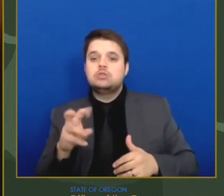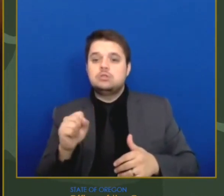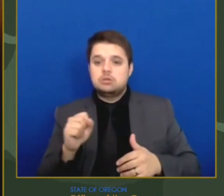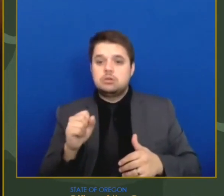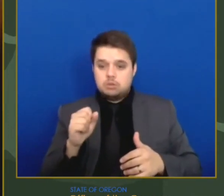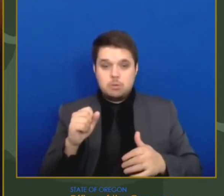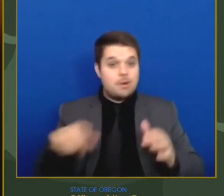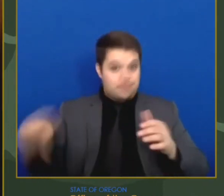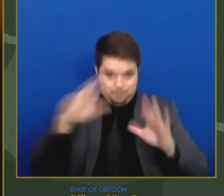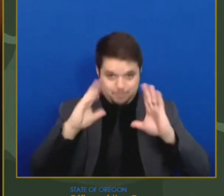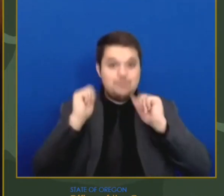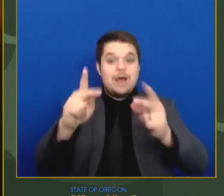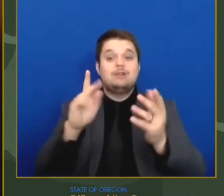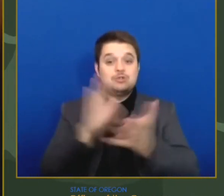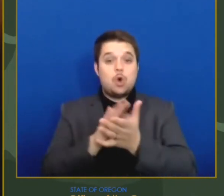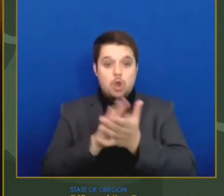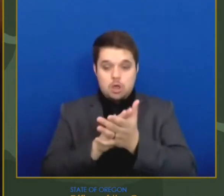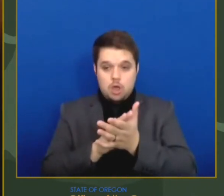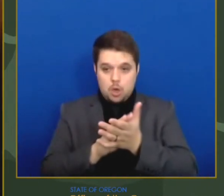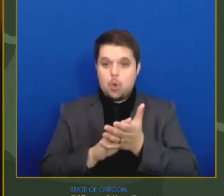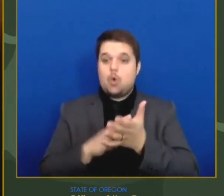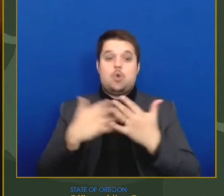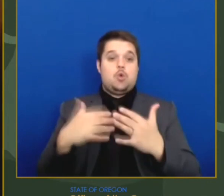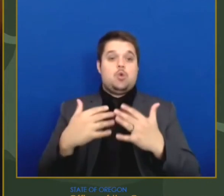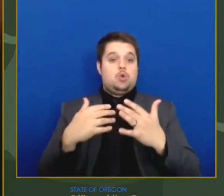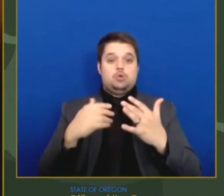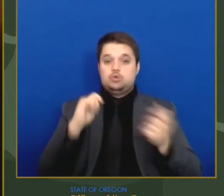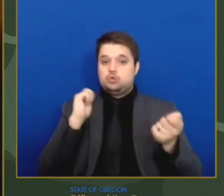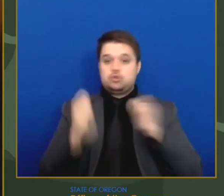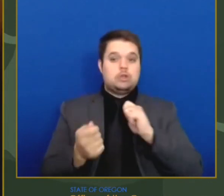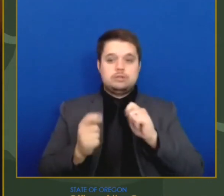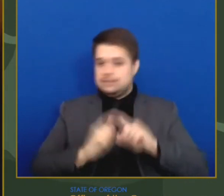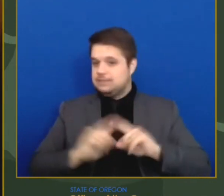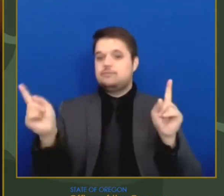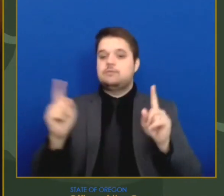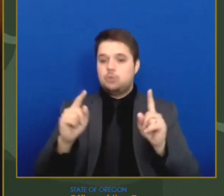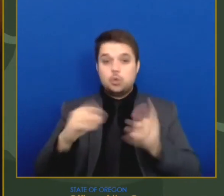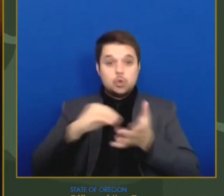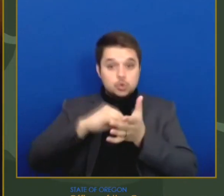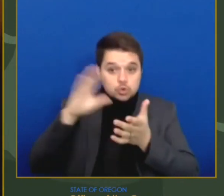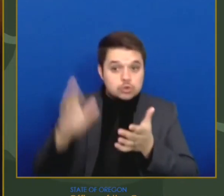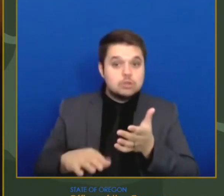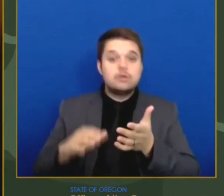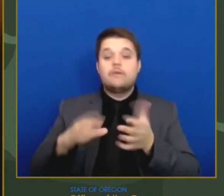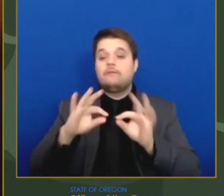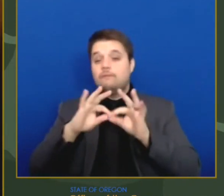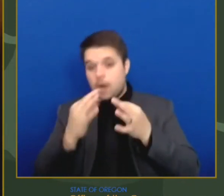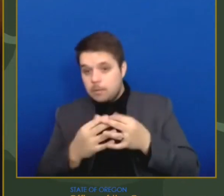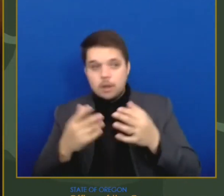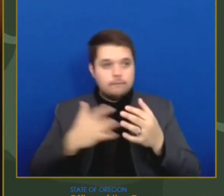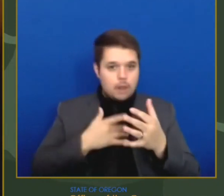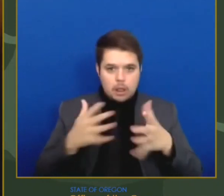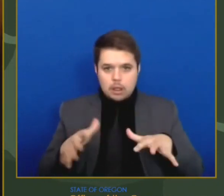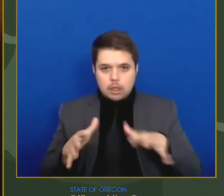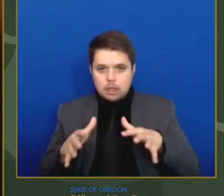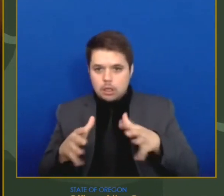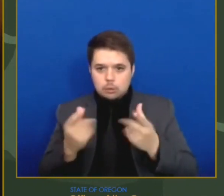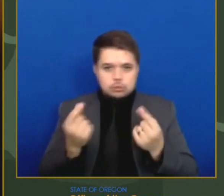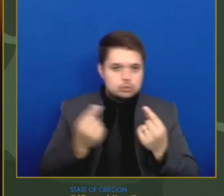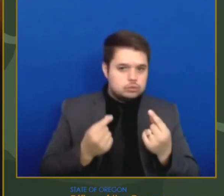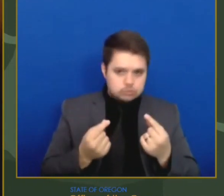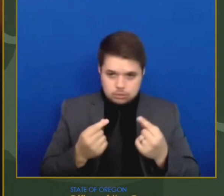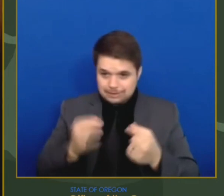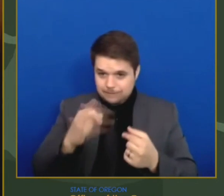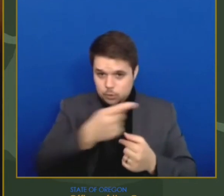in our lives that can create anxiety for students and their families. My thoughts go out to everyone who's suffering from the stress brought upon by the